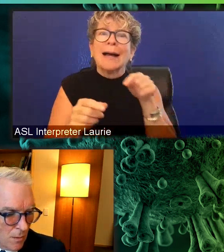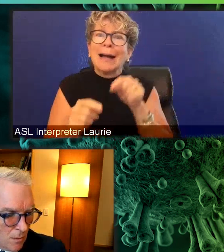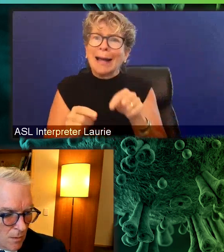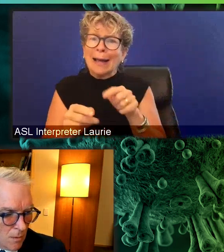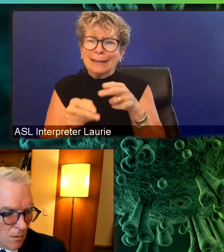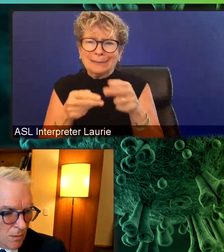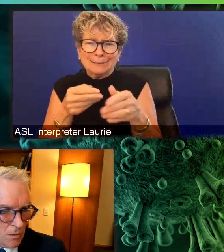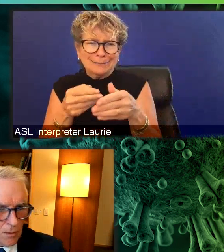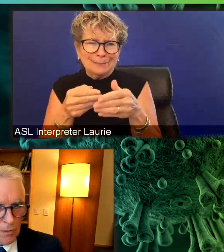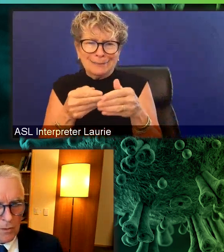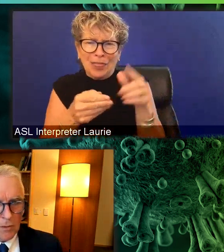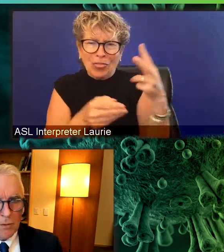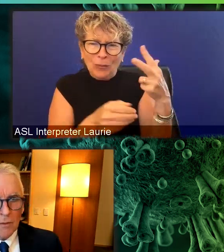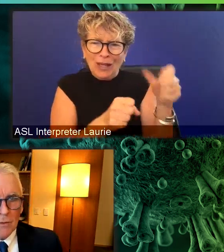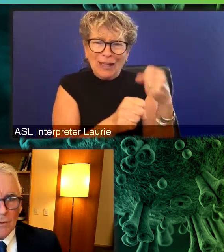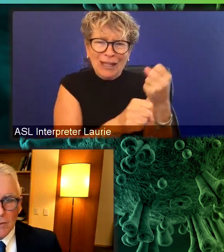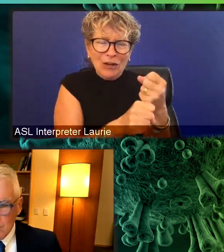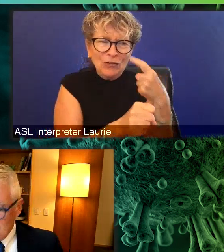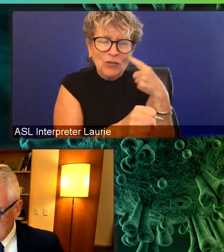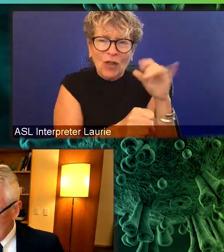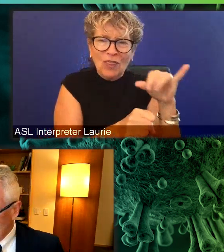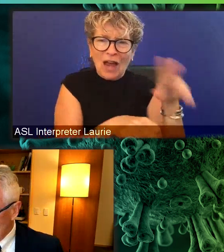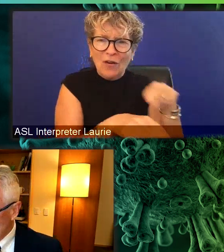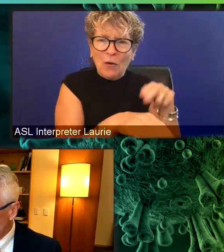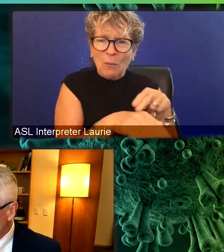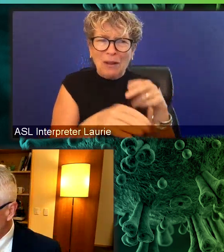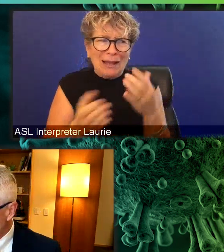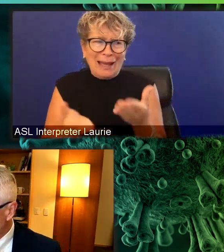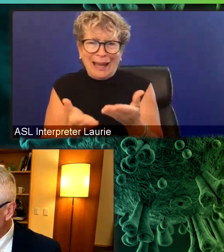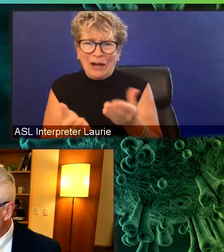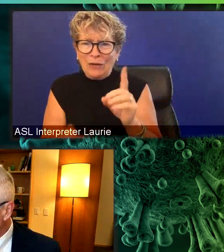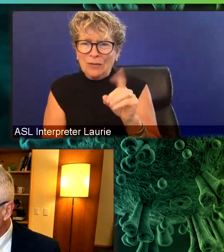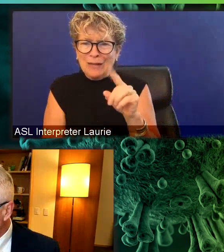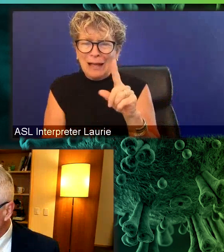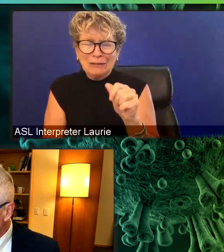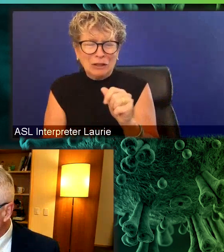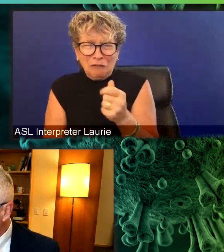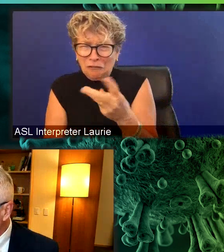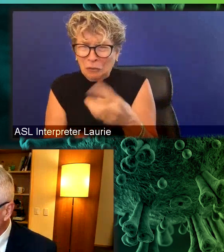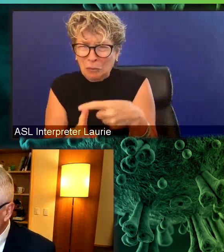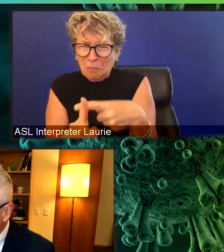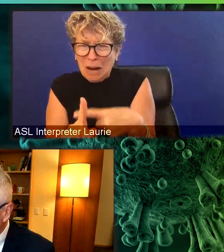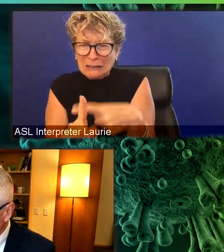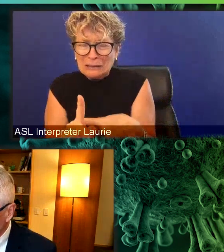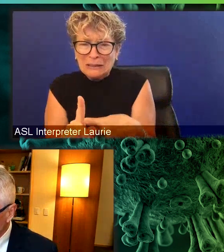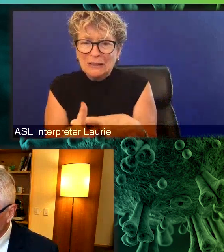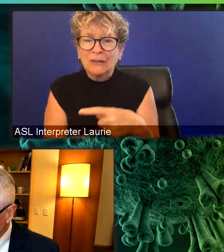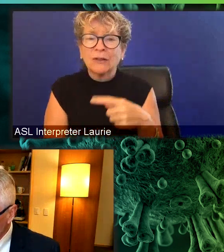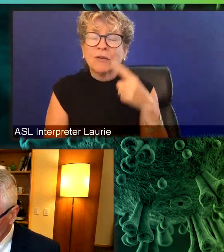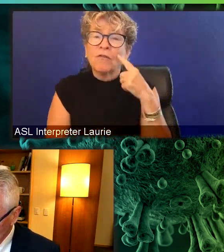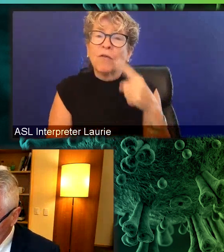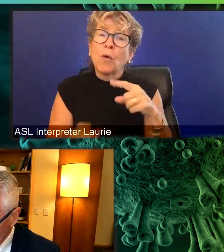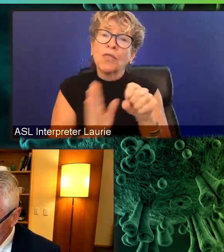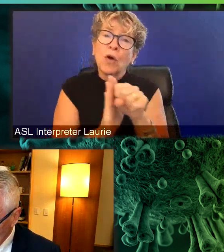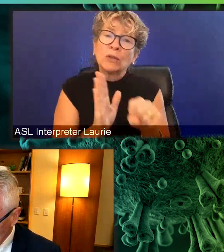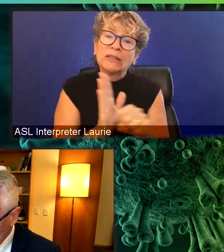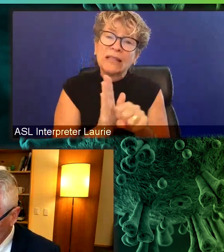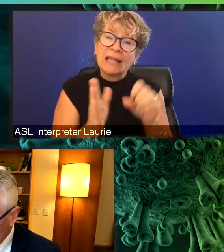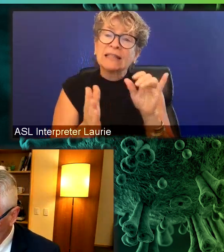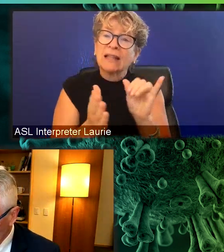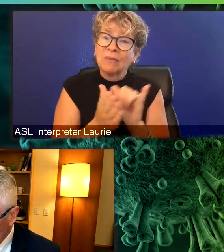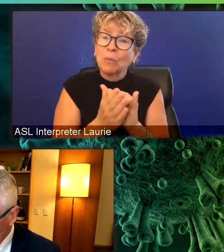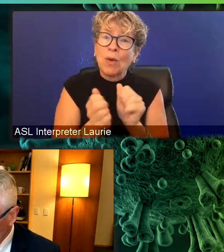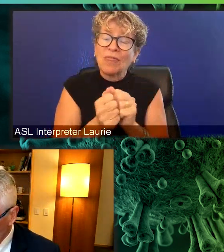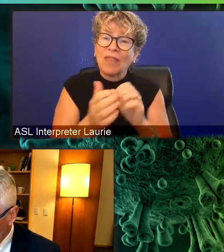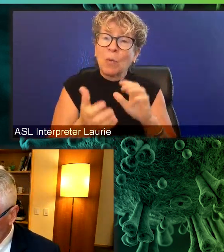epidemics now across the country. I expect that the states with less vaccination will kind of peak higher and states